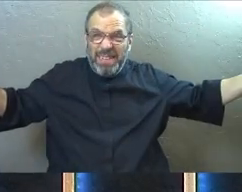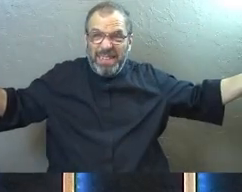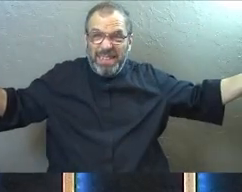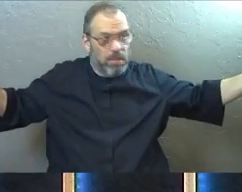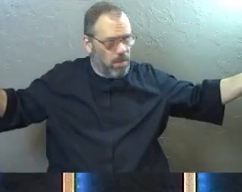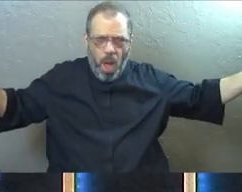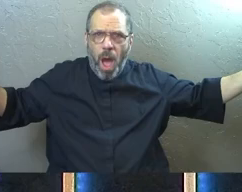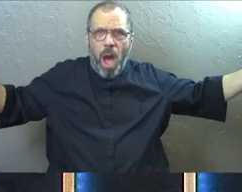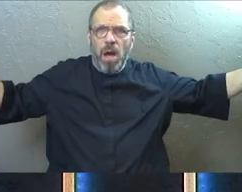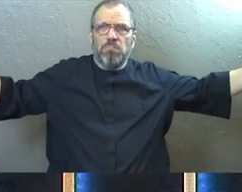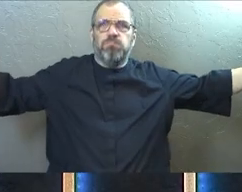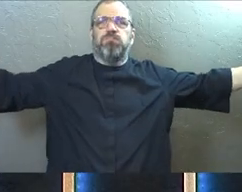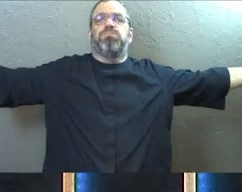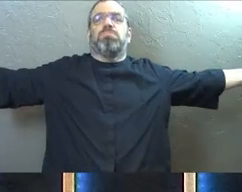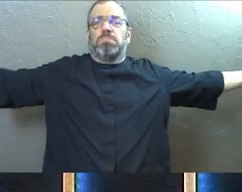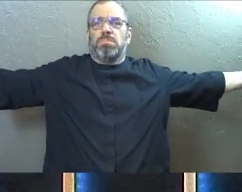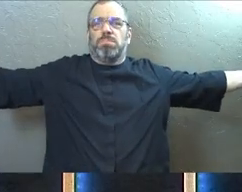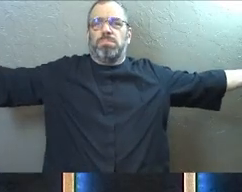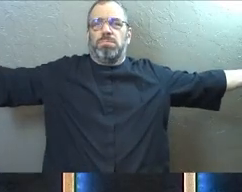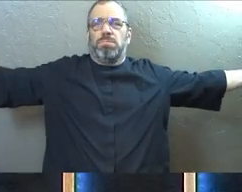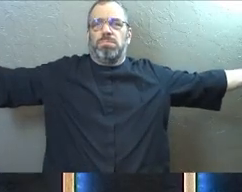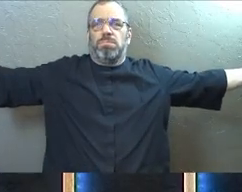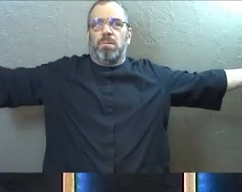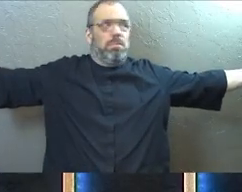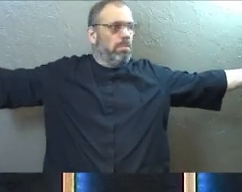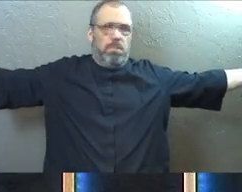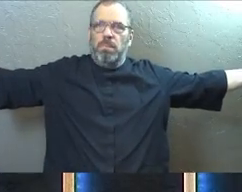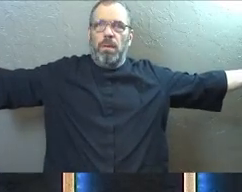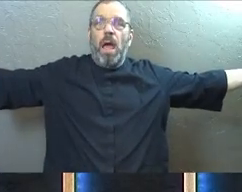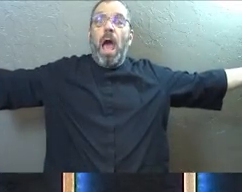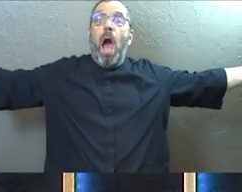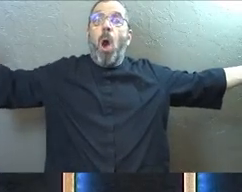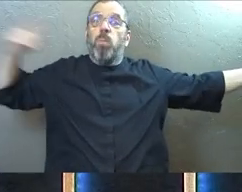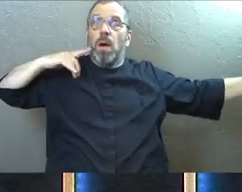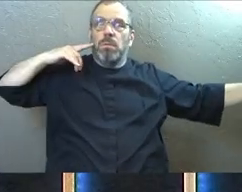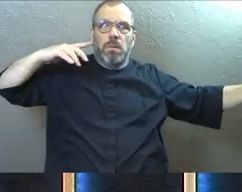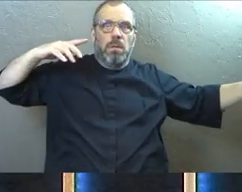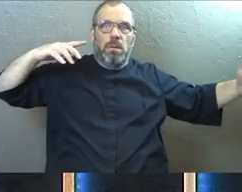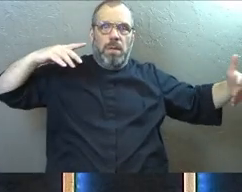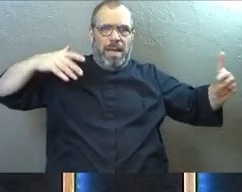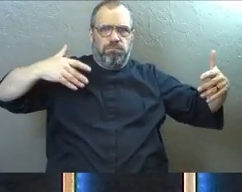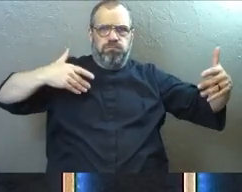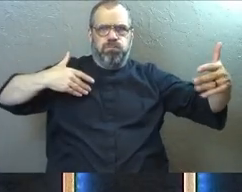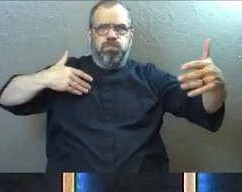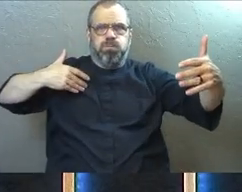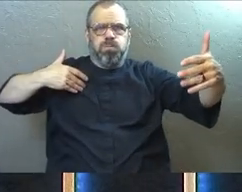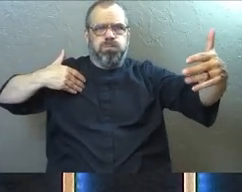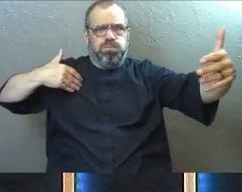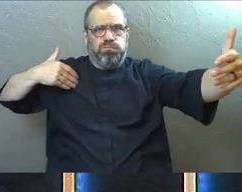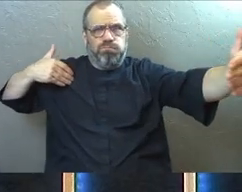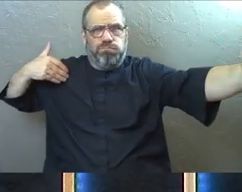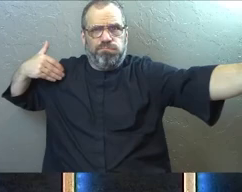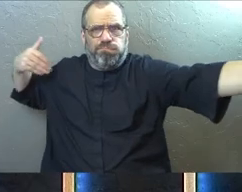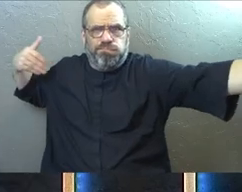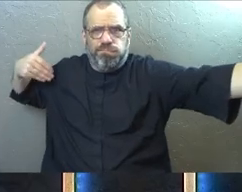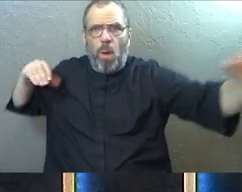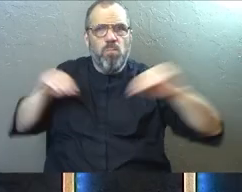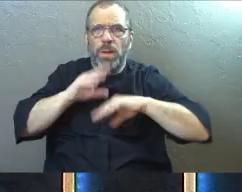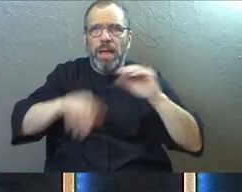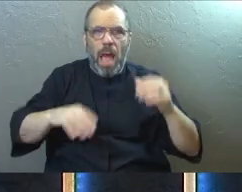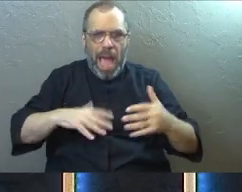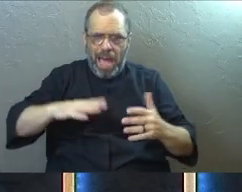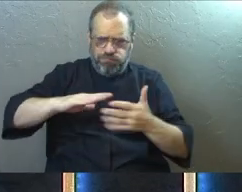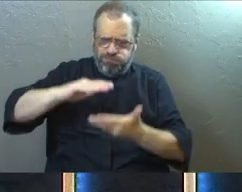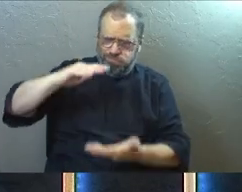explore how wide his love is, you'll realize it's wider than you thought. And when you explore how long his love is, it'll be longer than you thought.